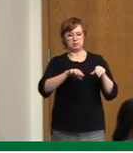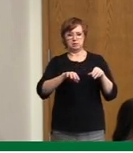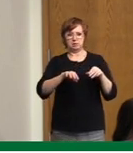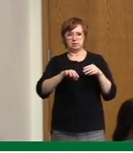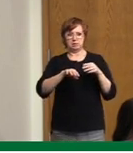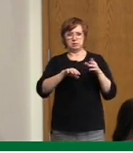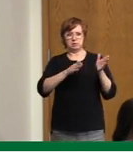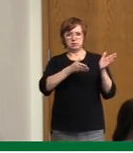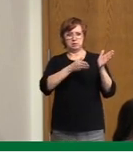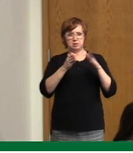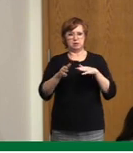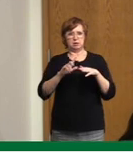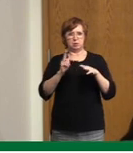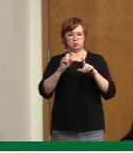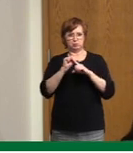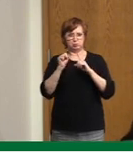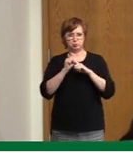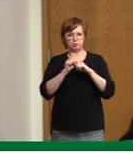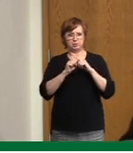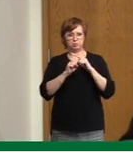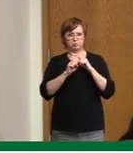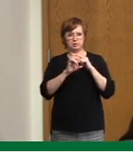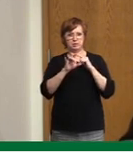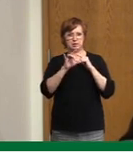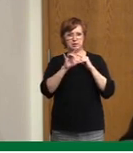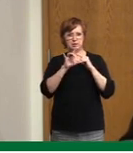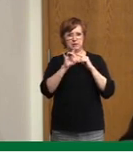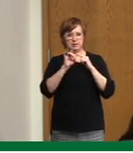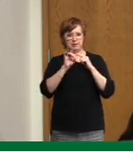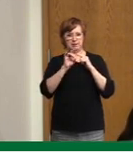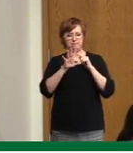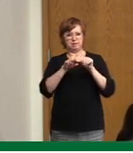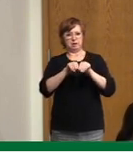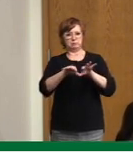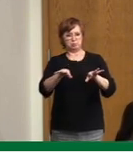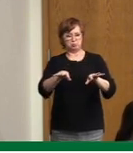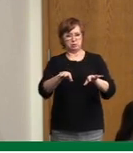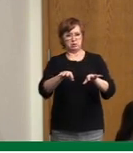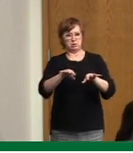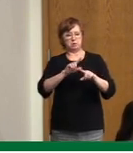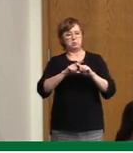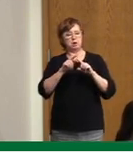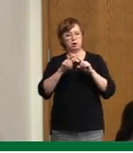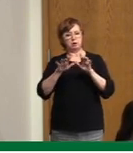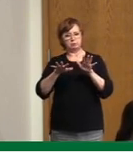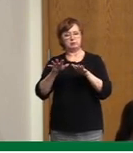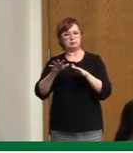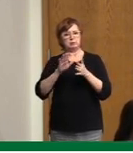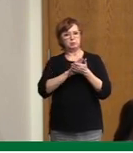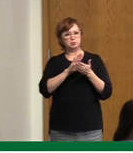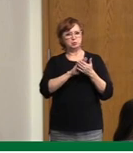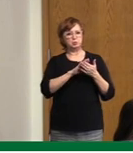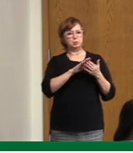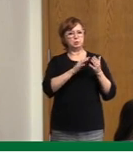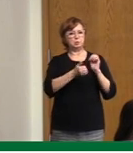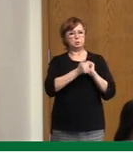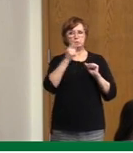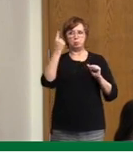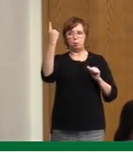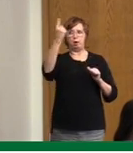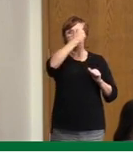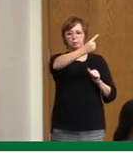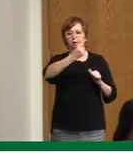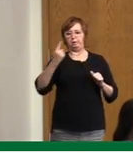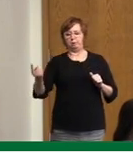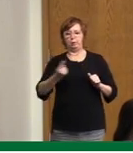you know, it's still under investigation. So, overall, most schools are still coming out with just a single case. And in many